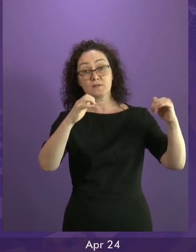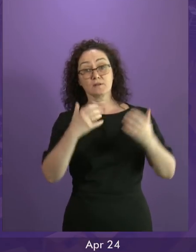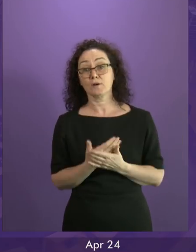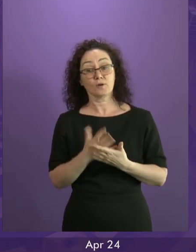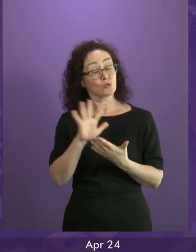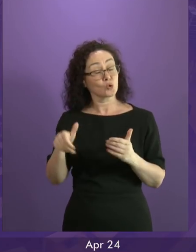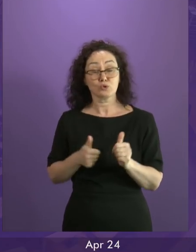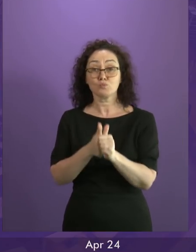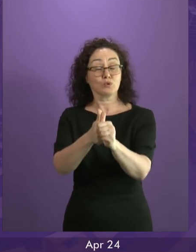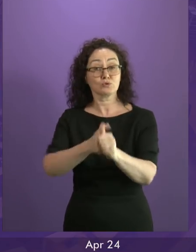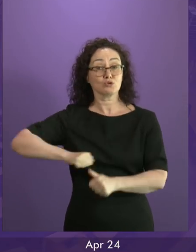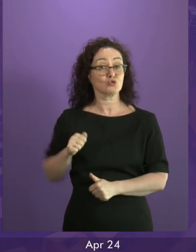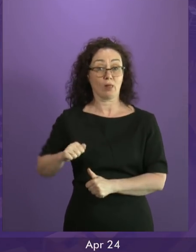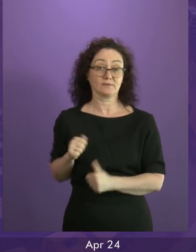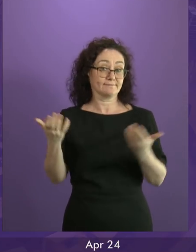does not serve Scotland's interests.